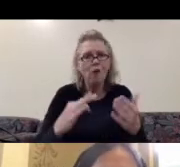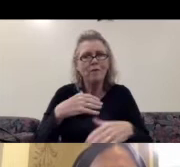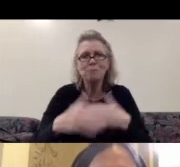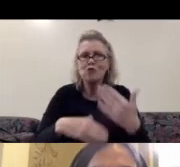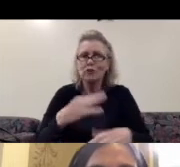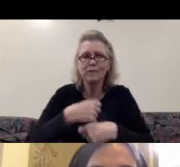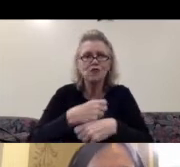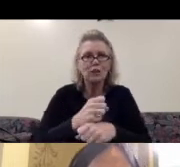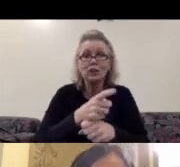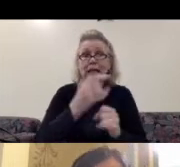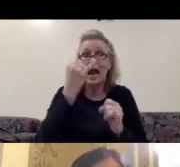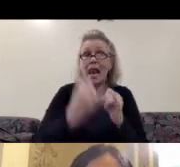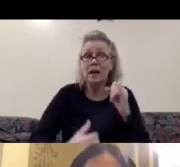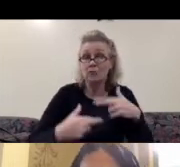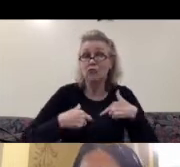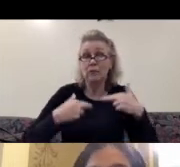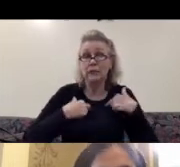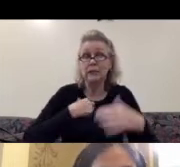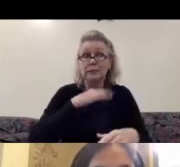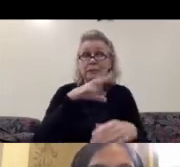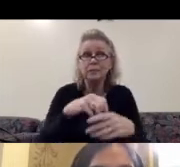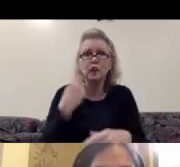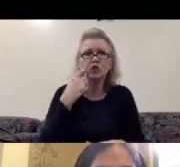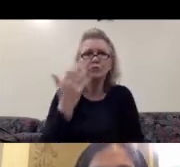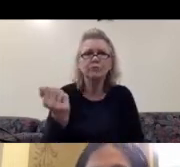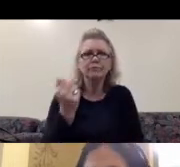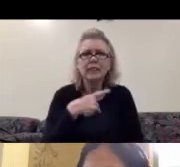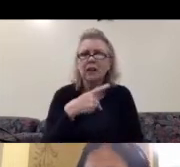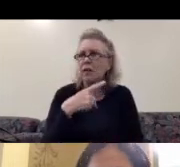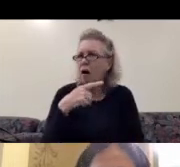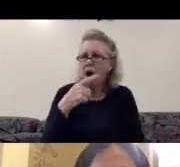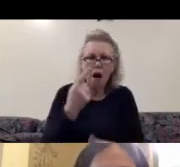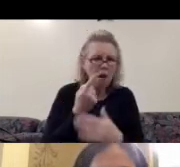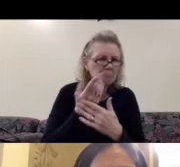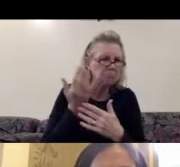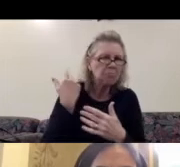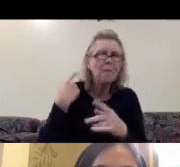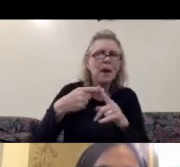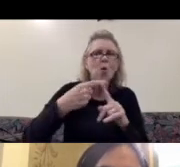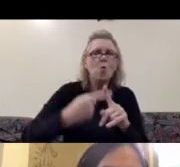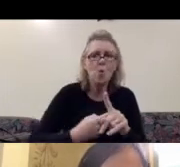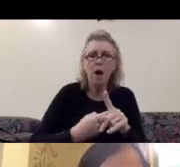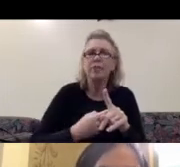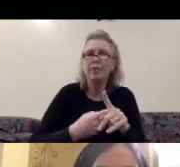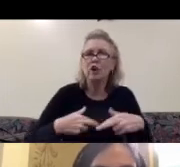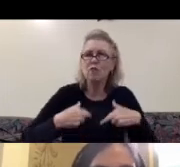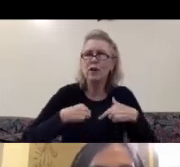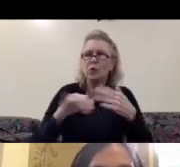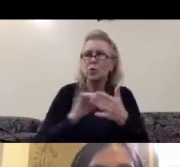This is the last residency I've been. I just returned a couple of days ago from a month residency in New York City